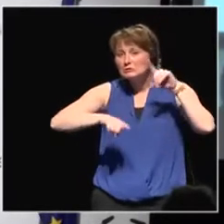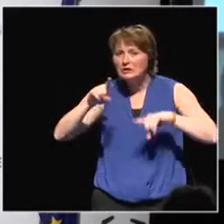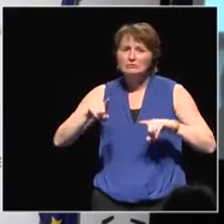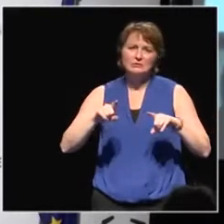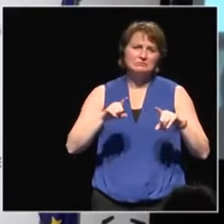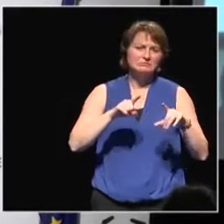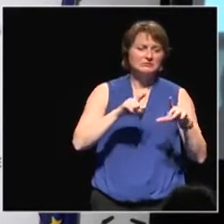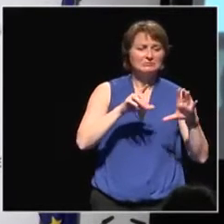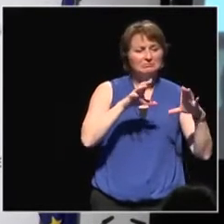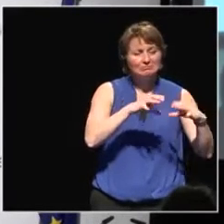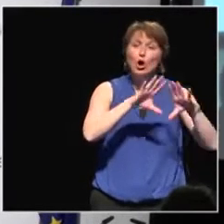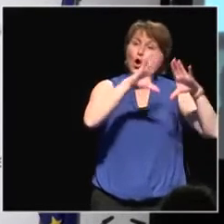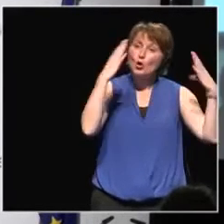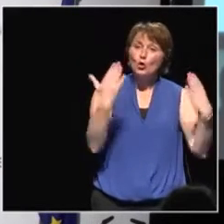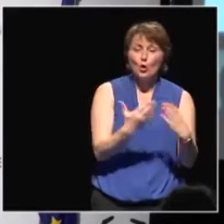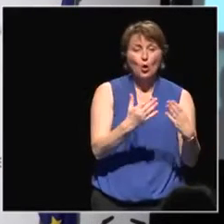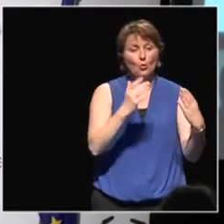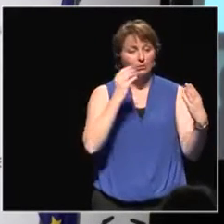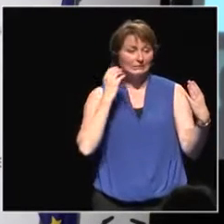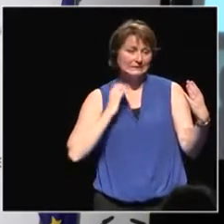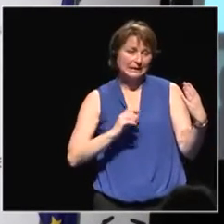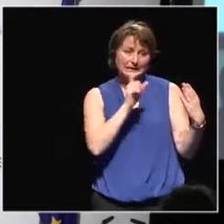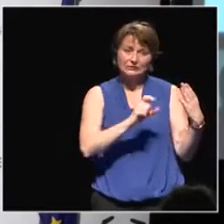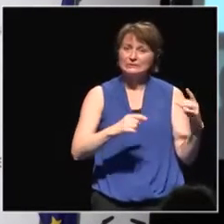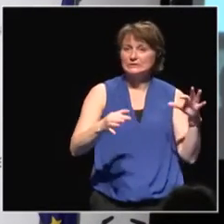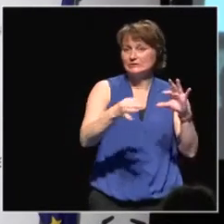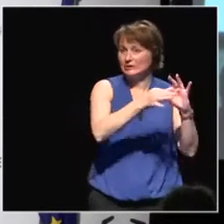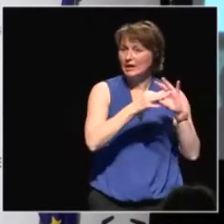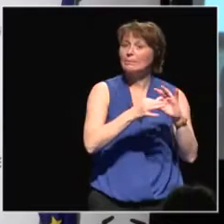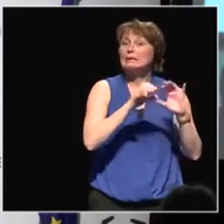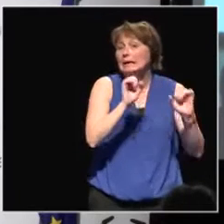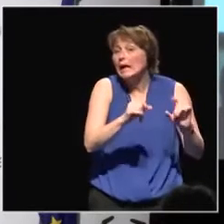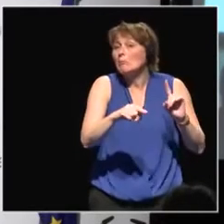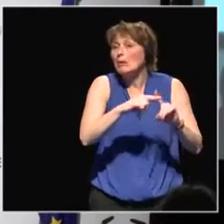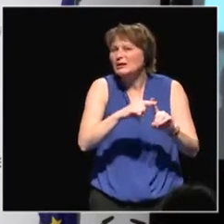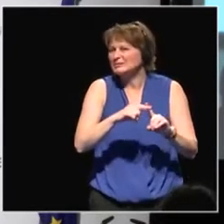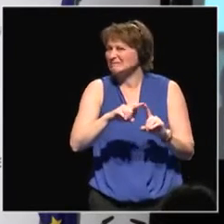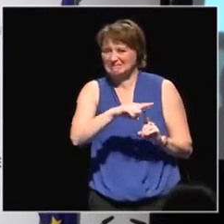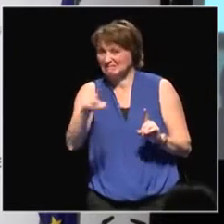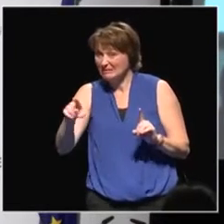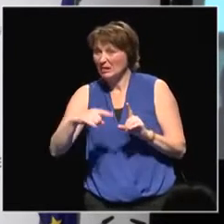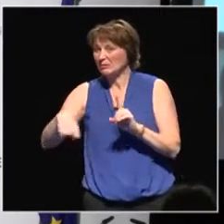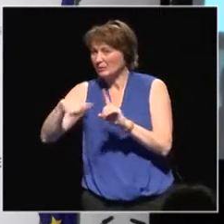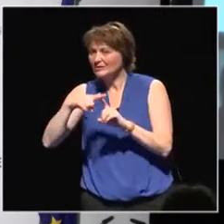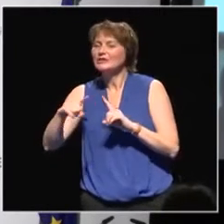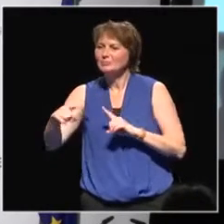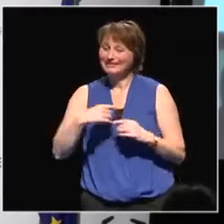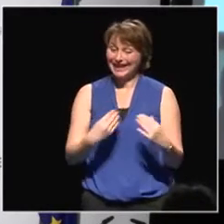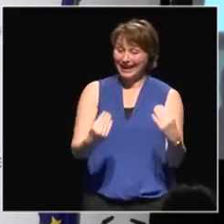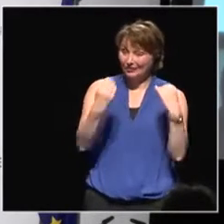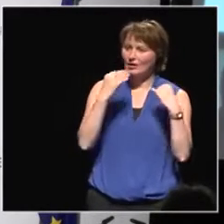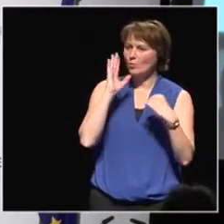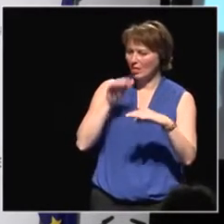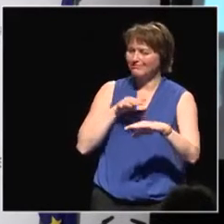citizenship, but not all of them are necessarily positive. But I guess education for global citizenship is something which aims to influence this